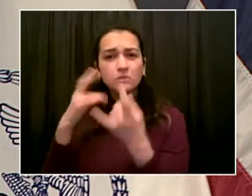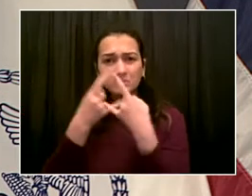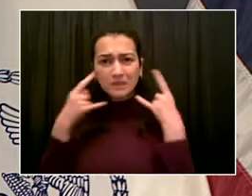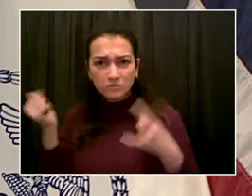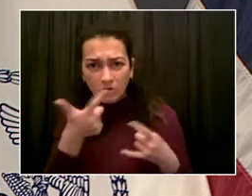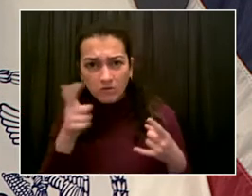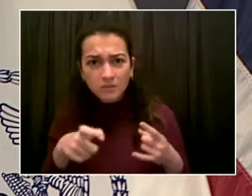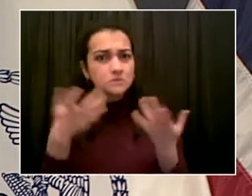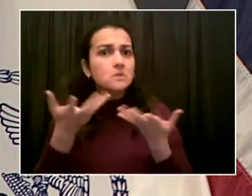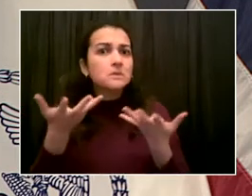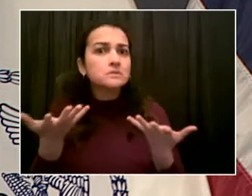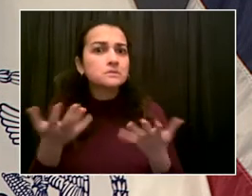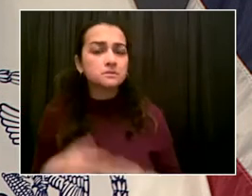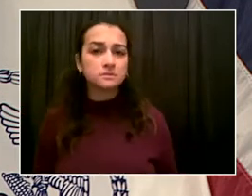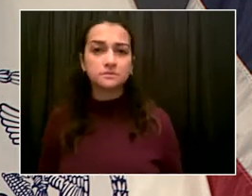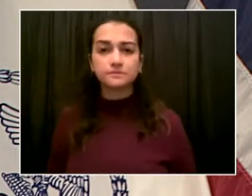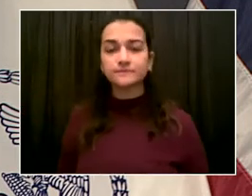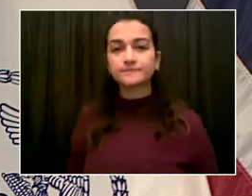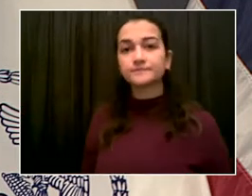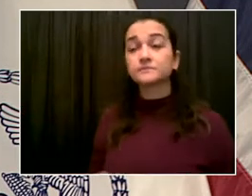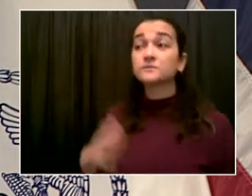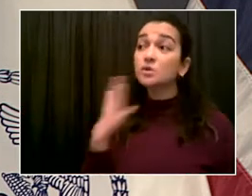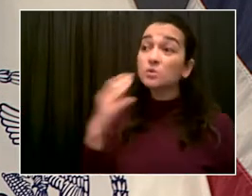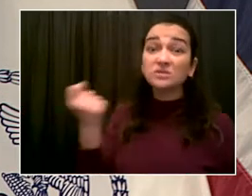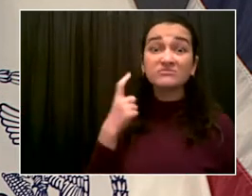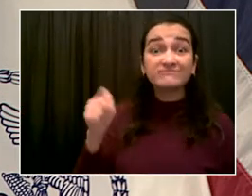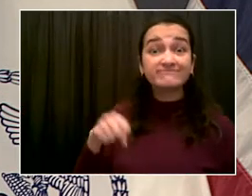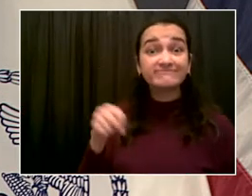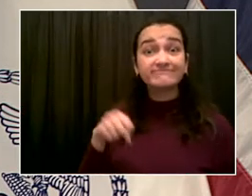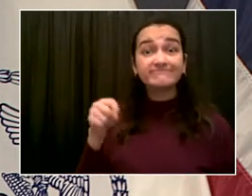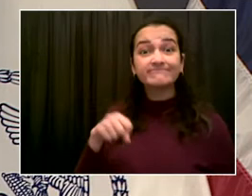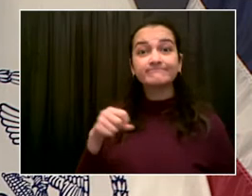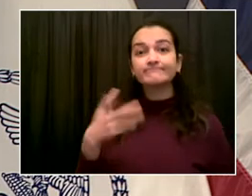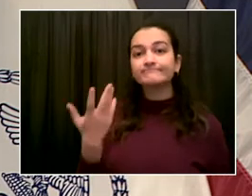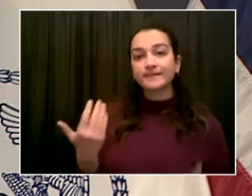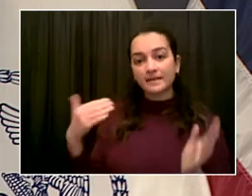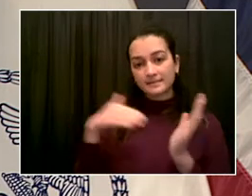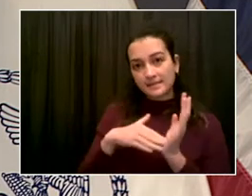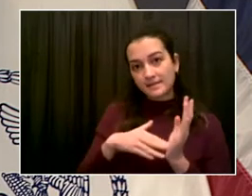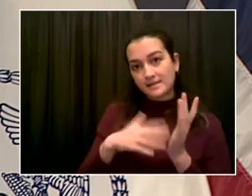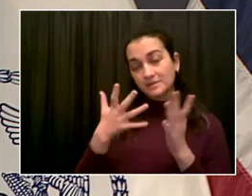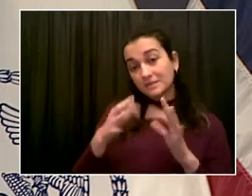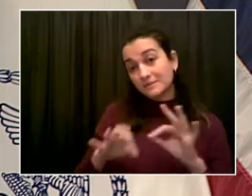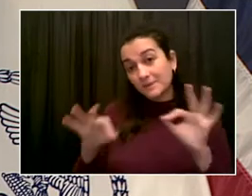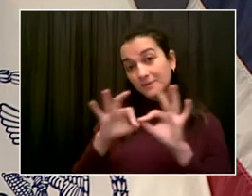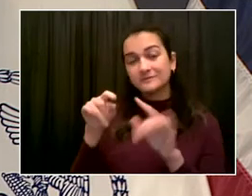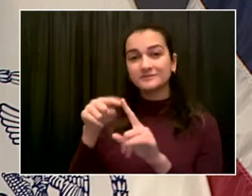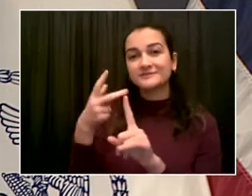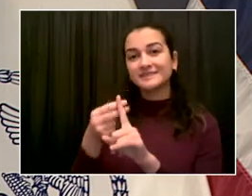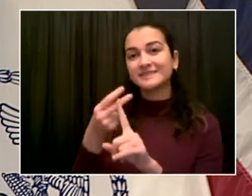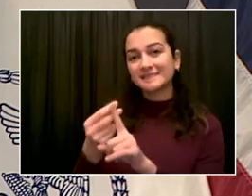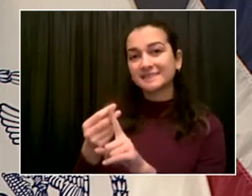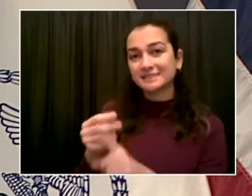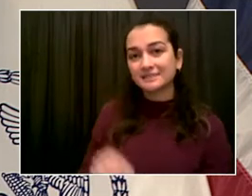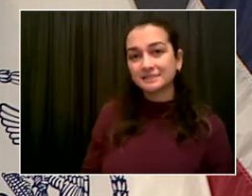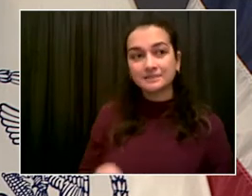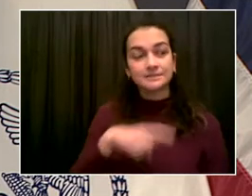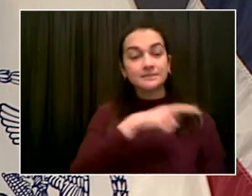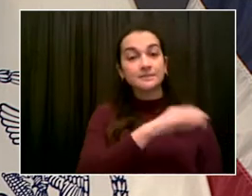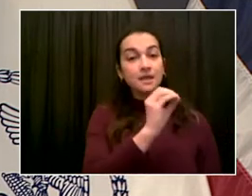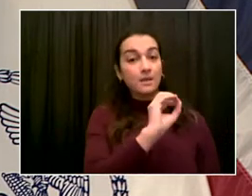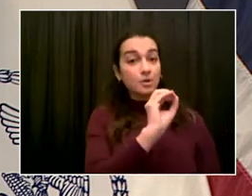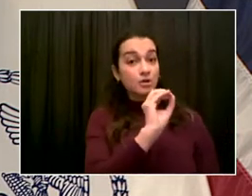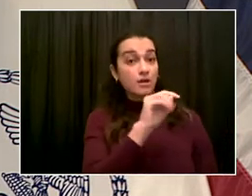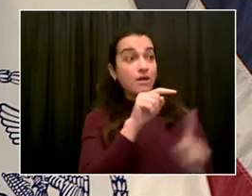strategy will be vaccination right now. As we get more information, we'll make any other adjustments. Right now, for Times